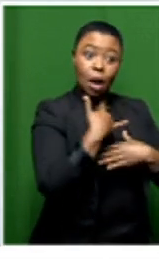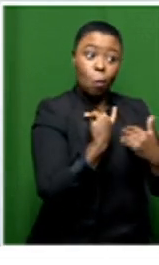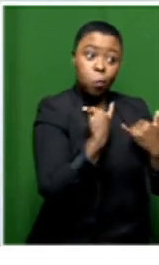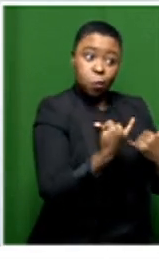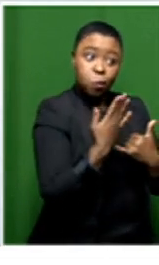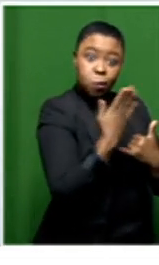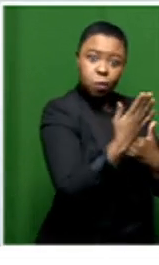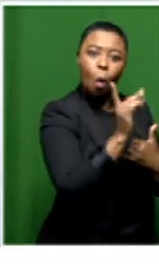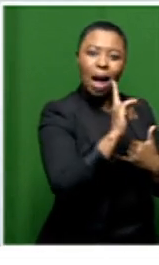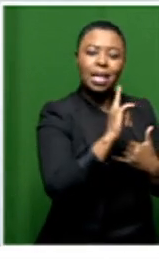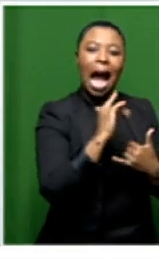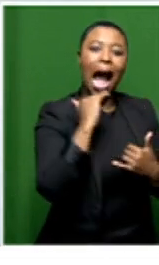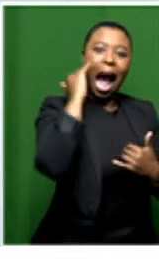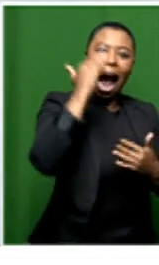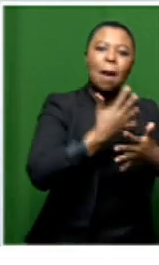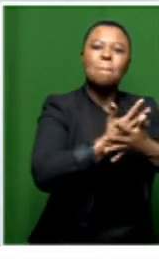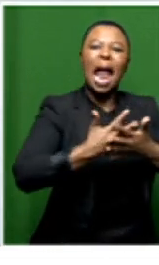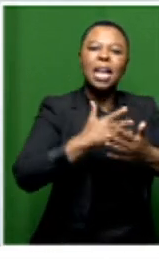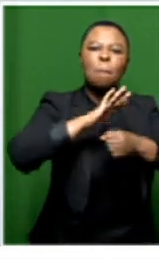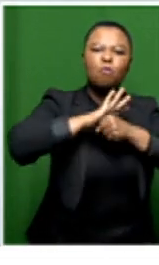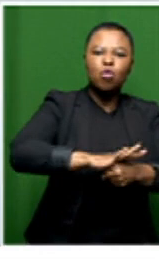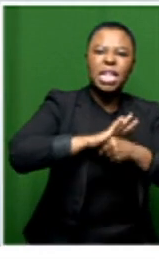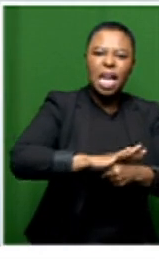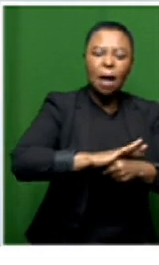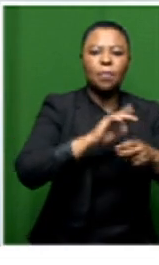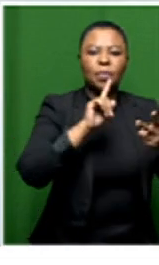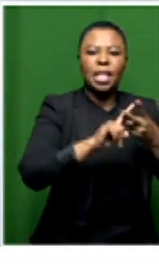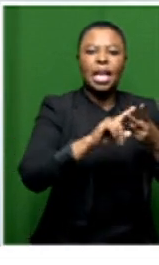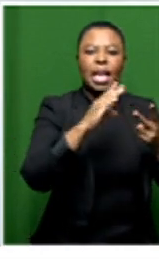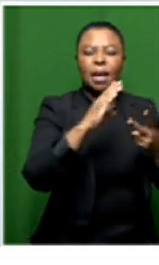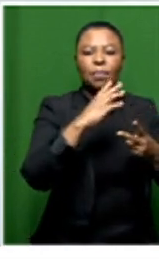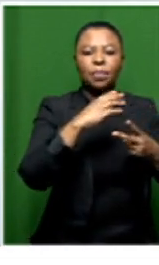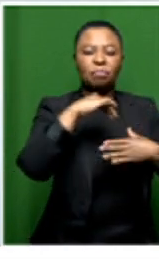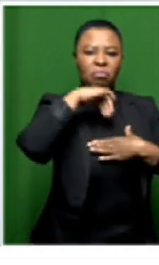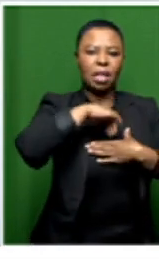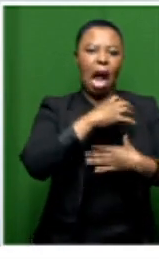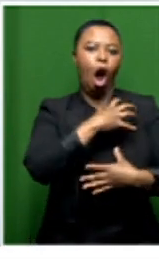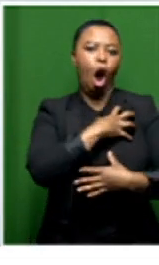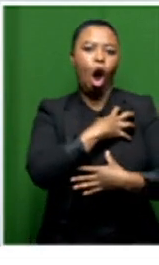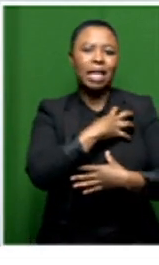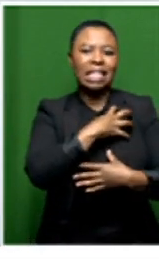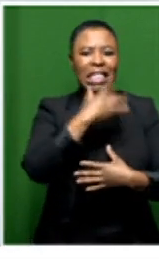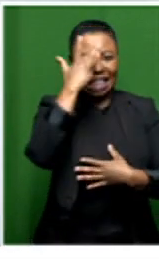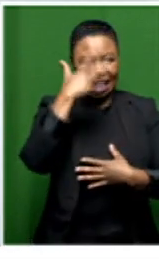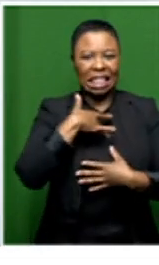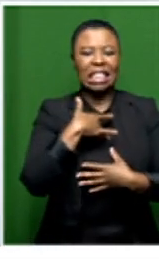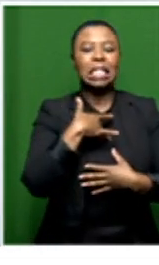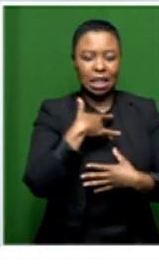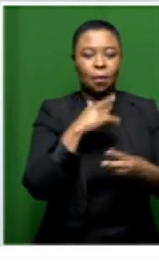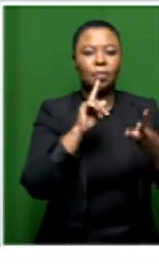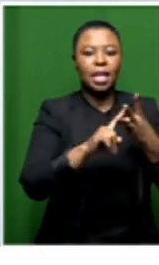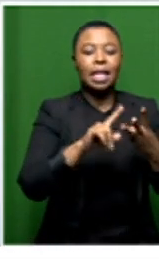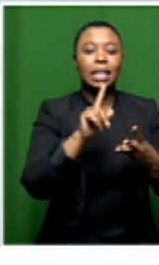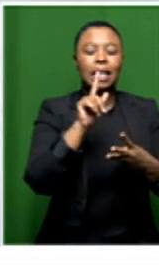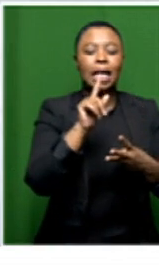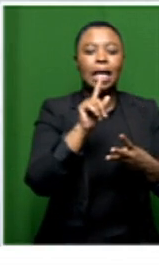of these individuals is high blood pressure and then also cardiovascular disease previous cardiovascular disease as well as type